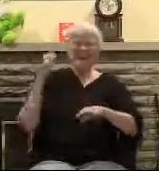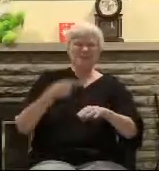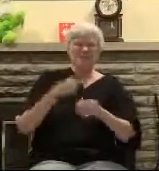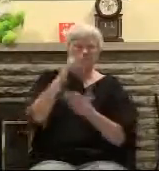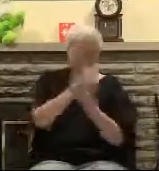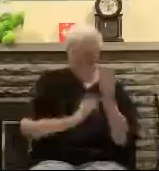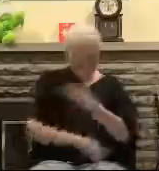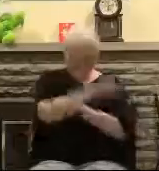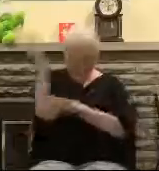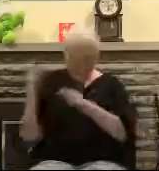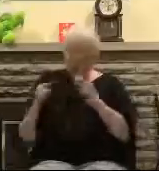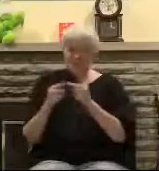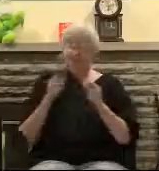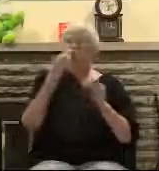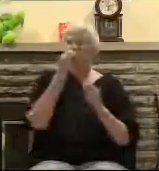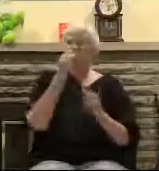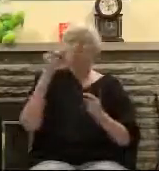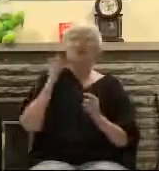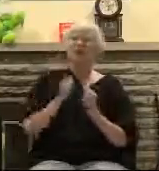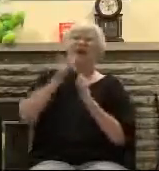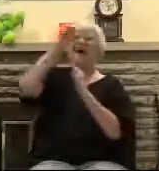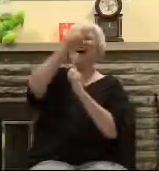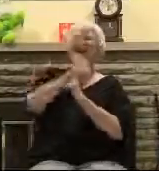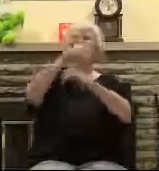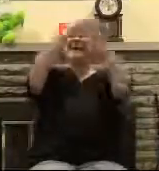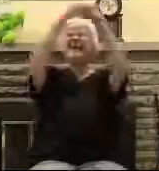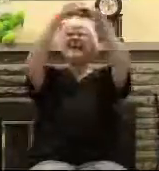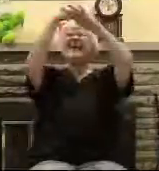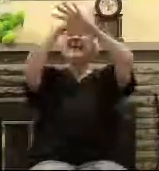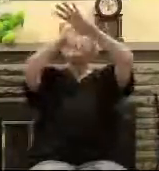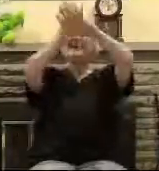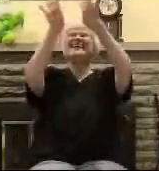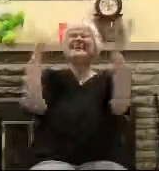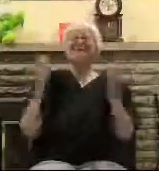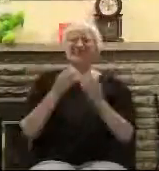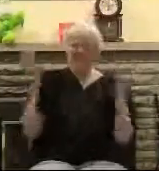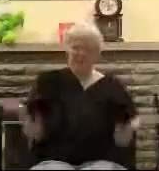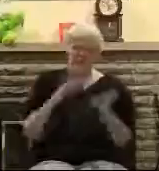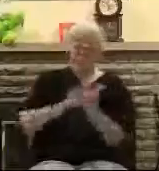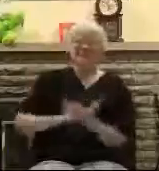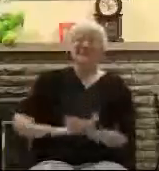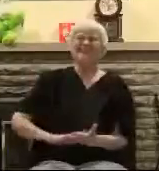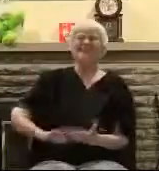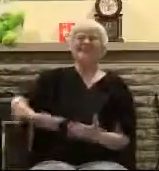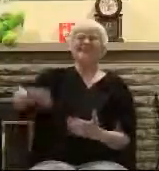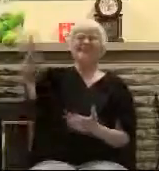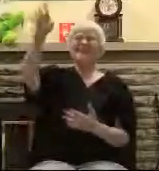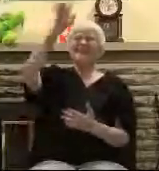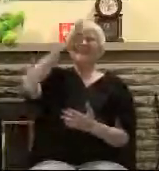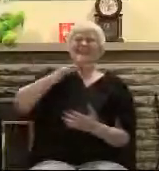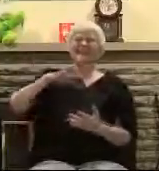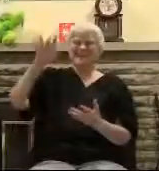you'll call me someday To my home far away Where his